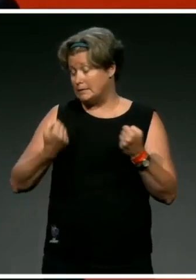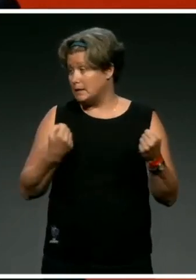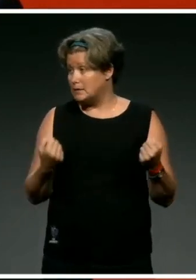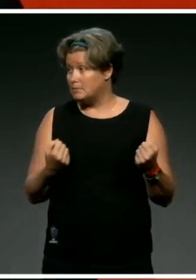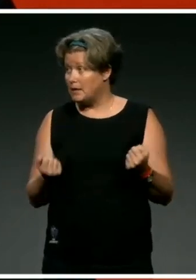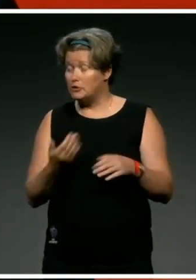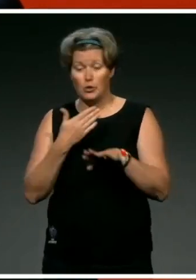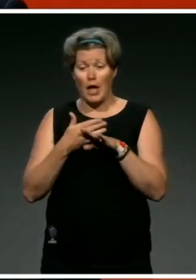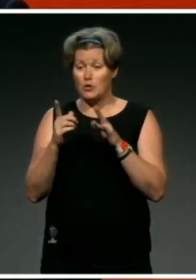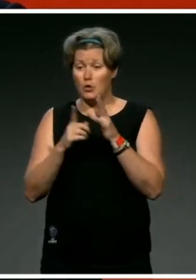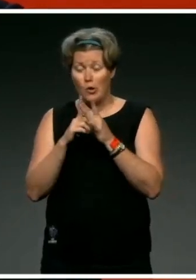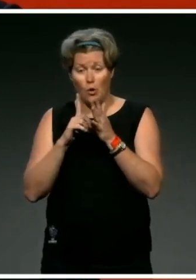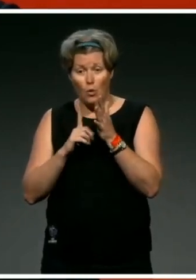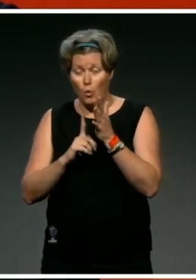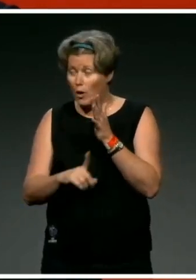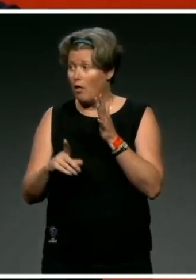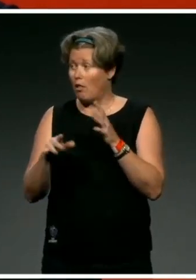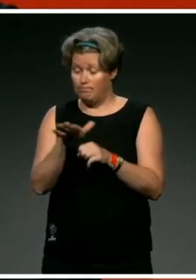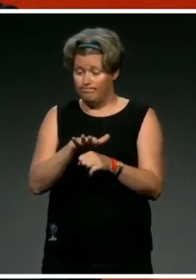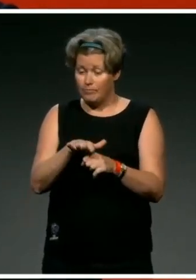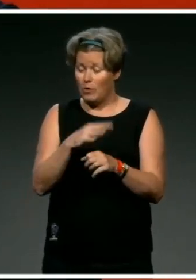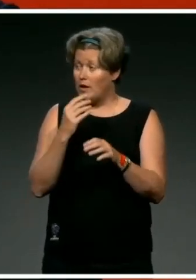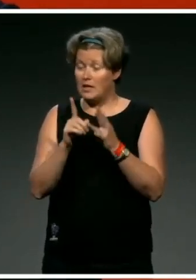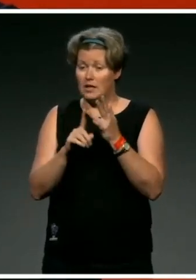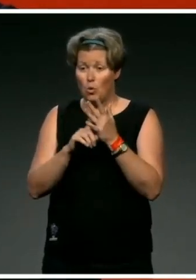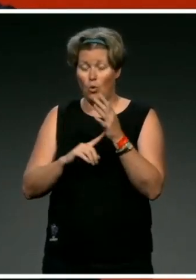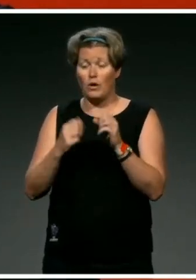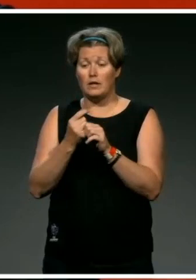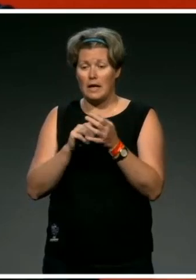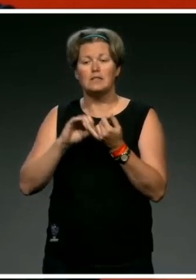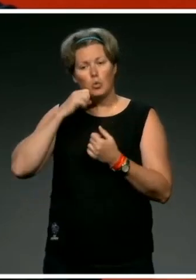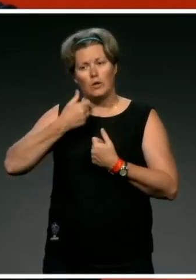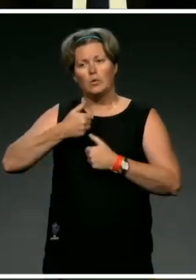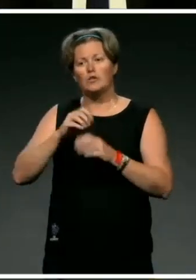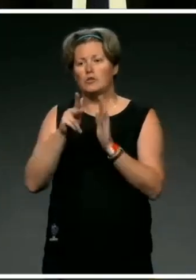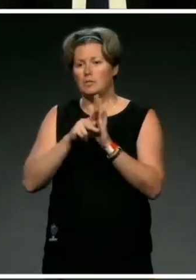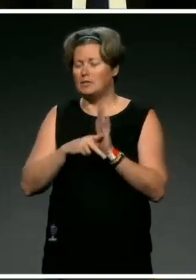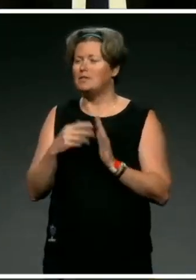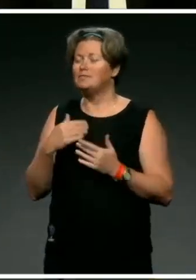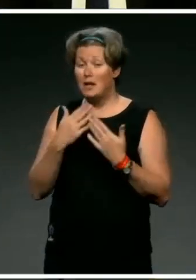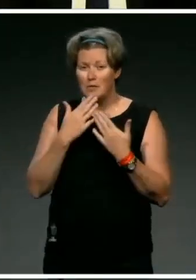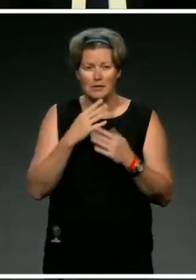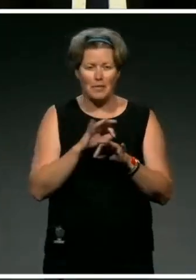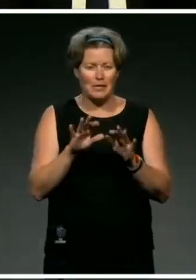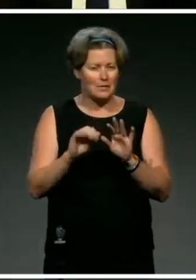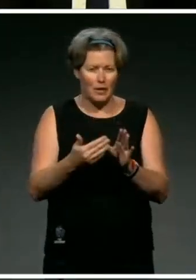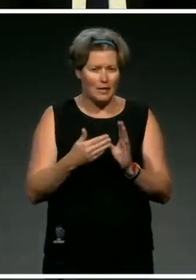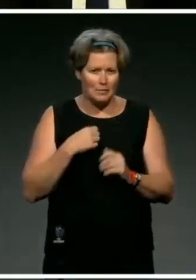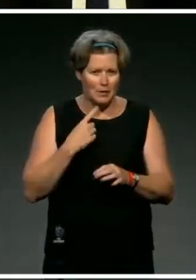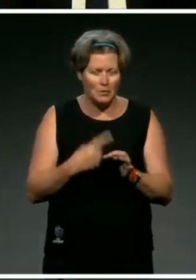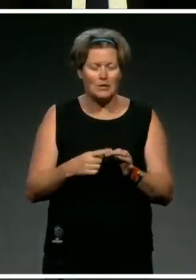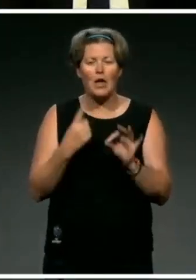oil and gas, so we'll be using our policy. I do appreciate that, but that wasn't an answer to my question.